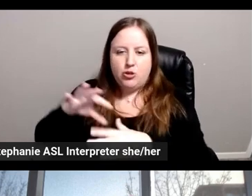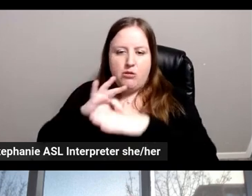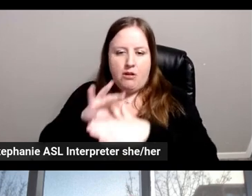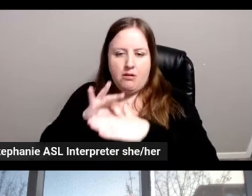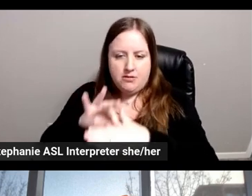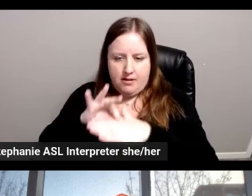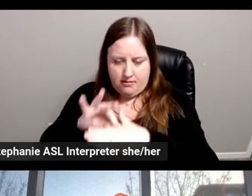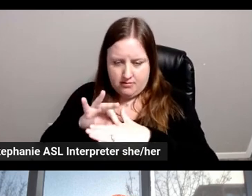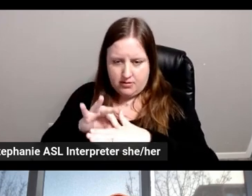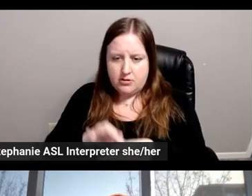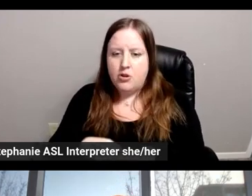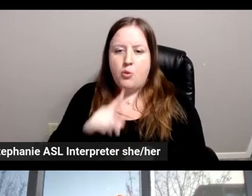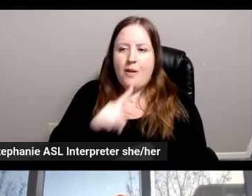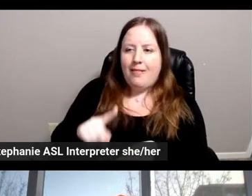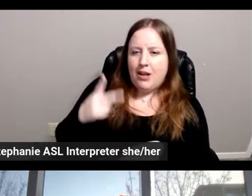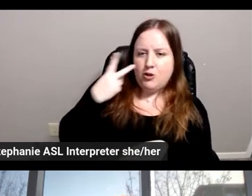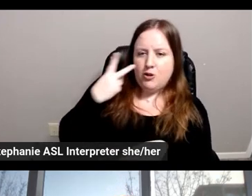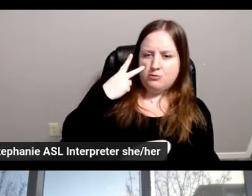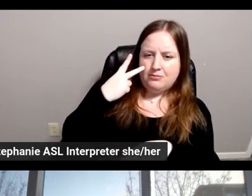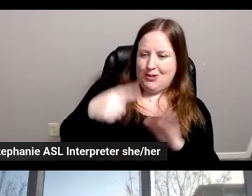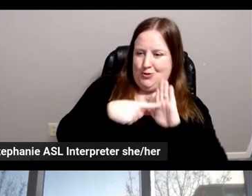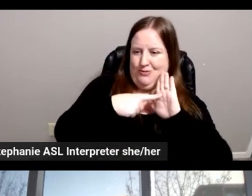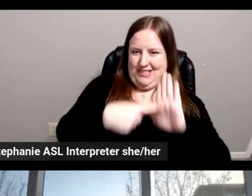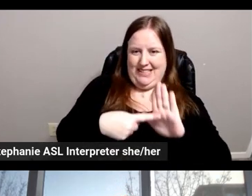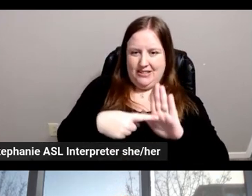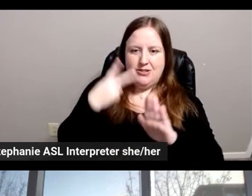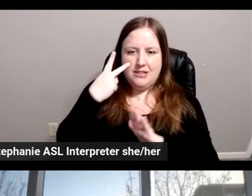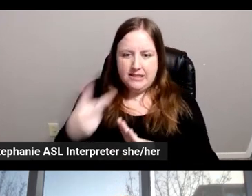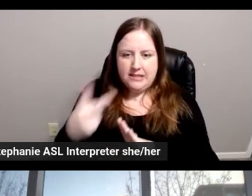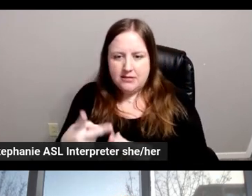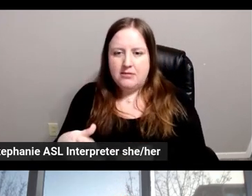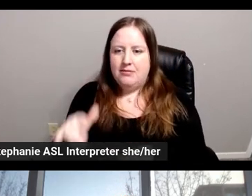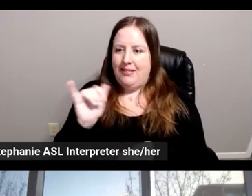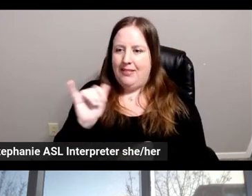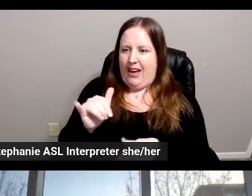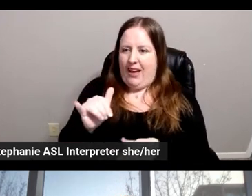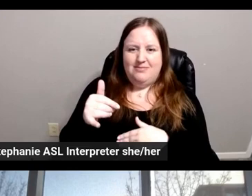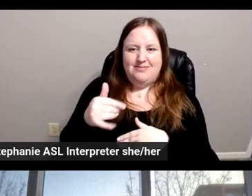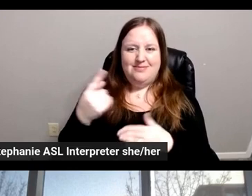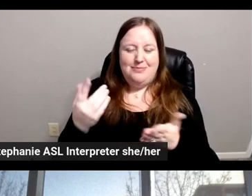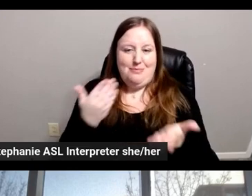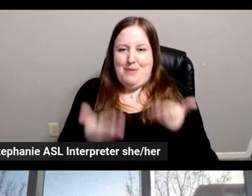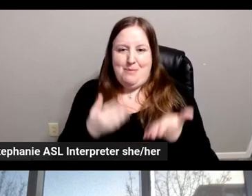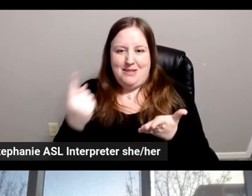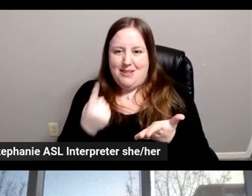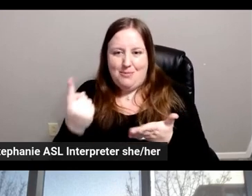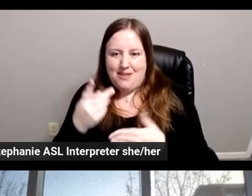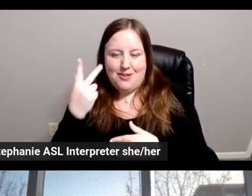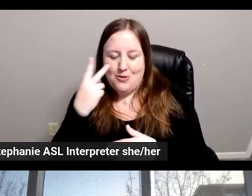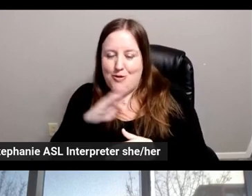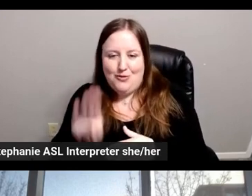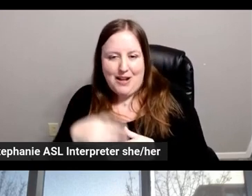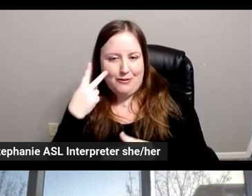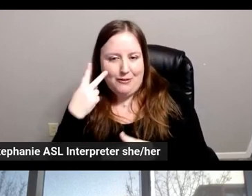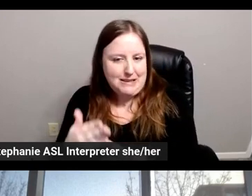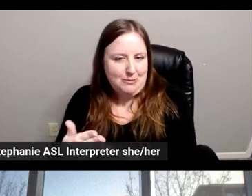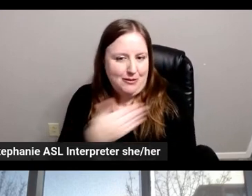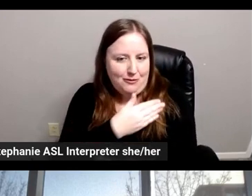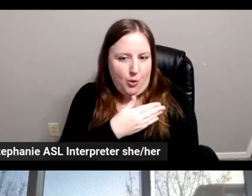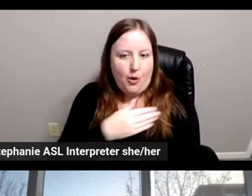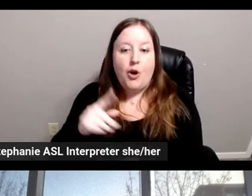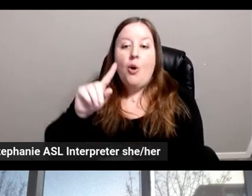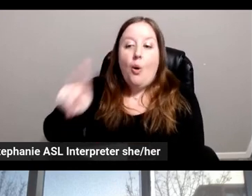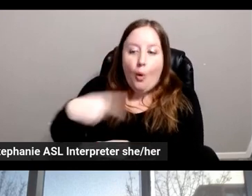That will be the behind the scenes of the season of today, first of all, and then the whole season delivered only to